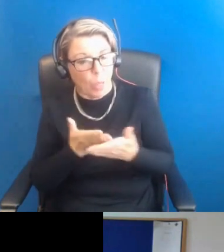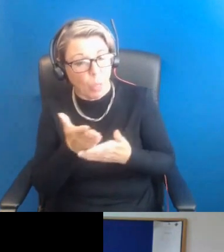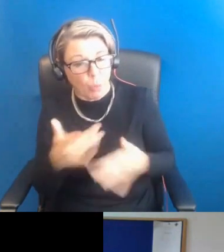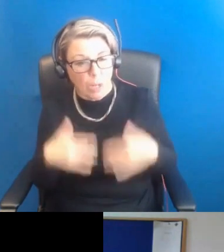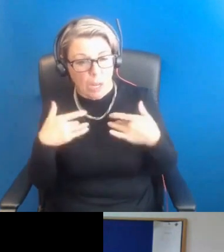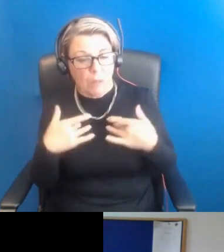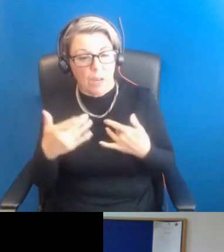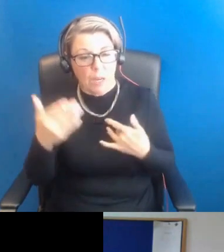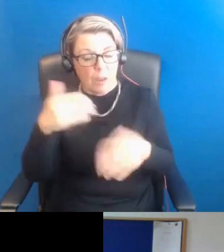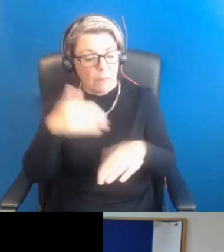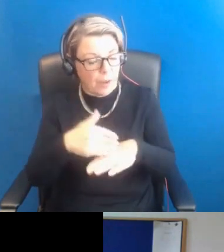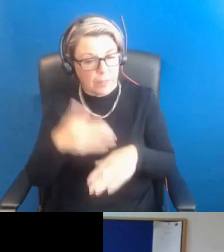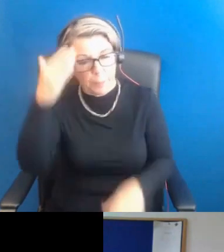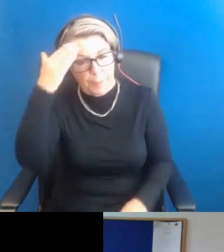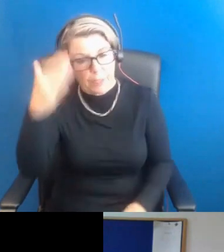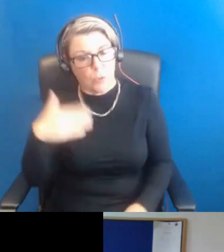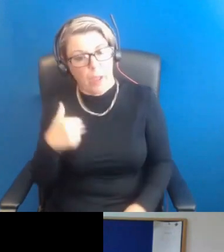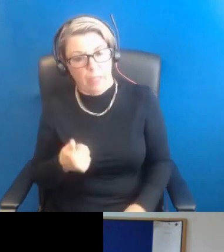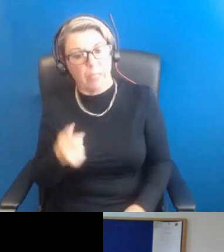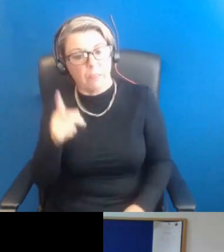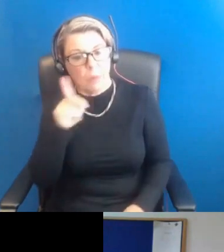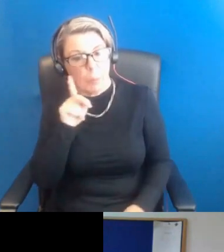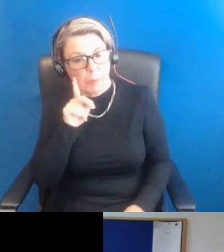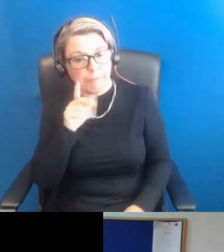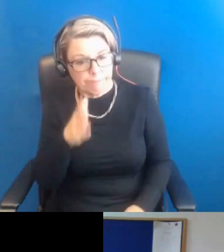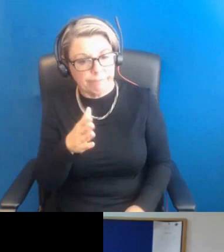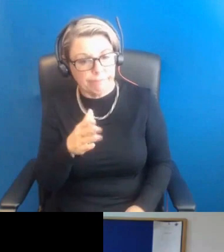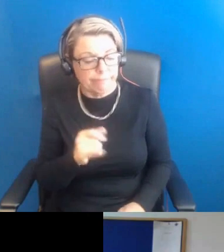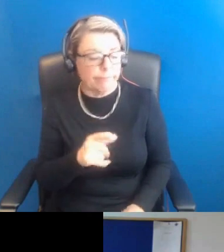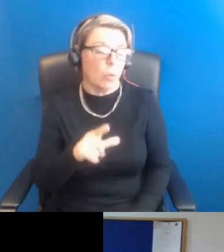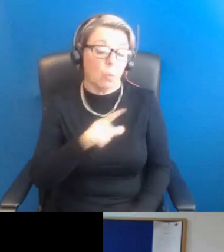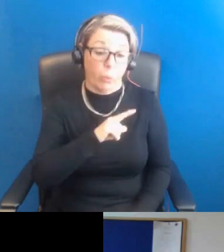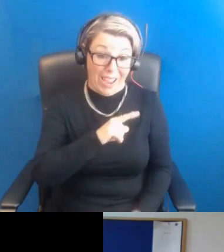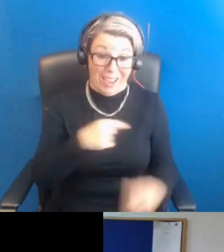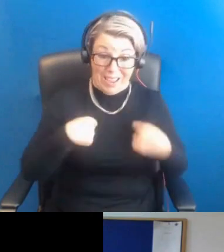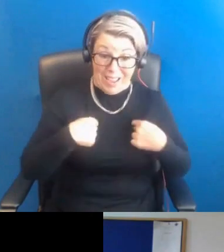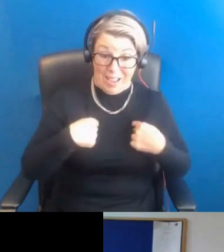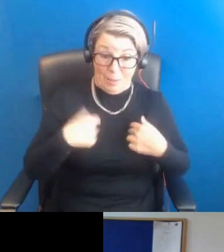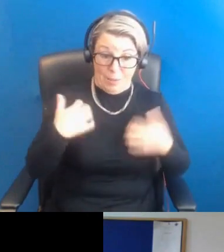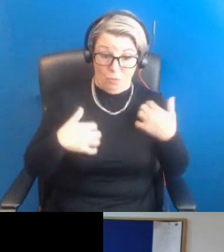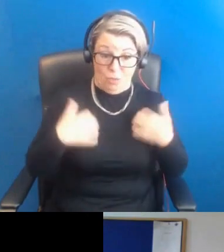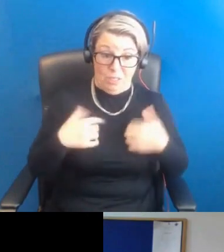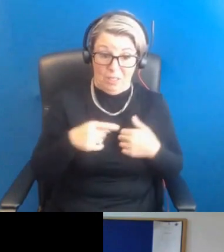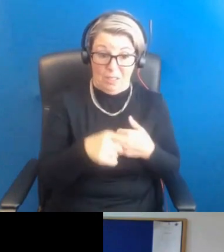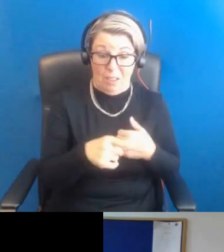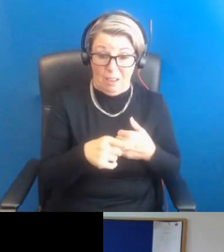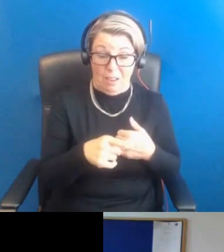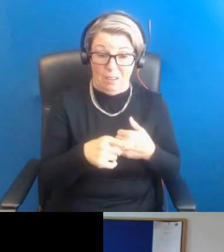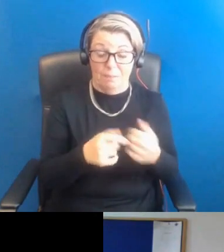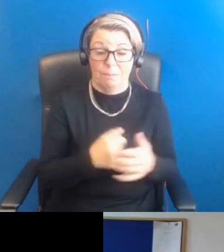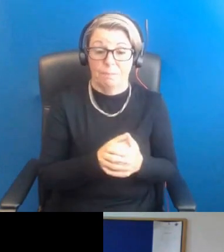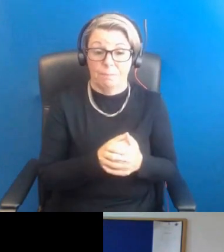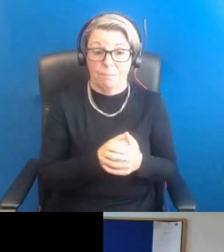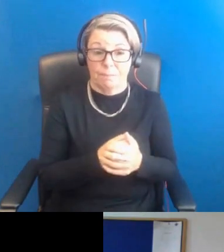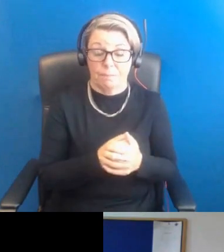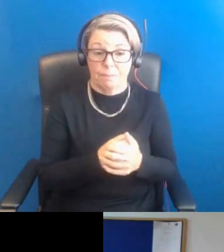So there's a long list of reasons why it's important that I should be interested in polycystic ovarian syndrome. But the